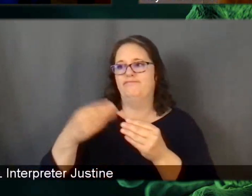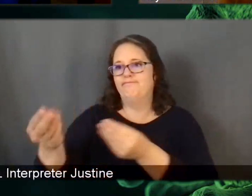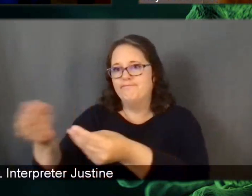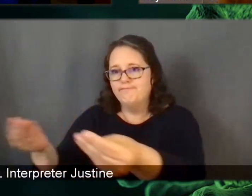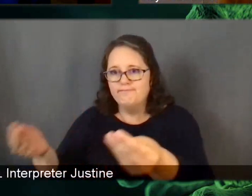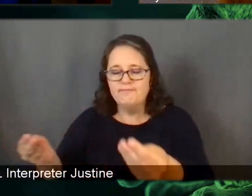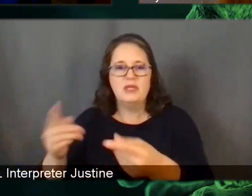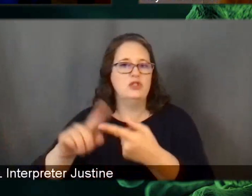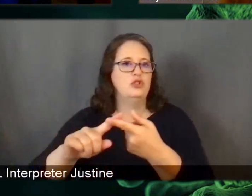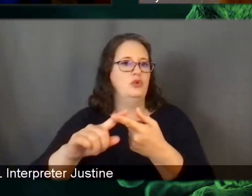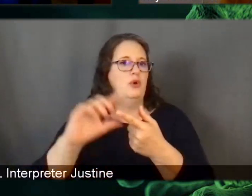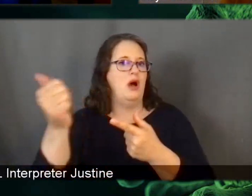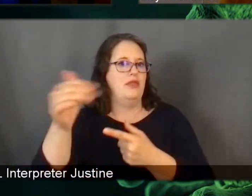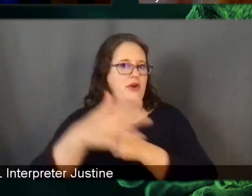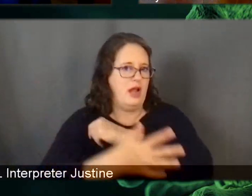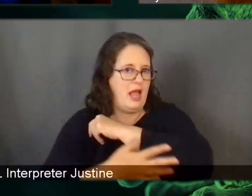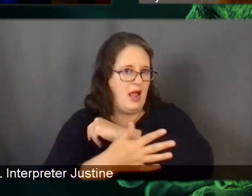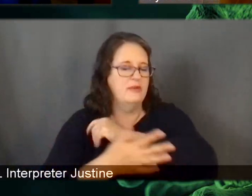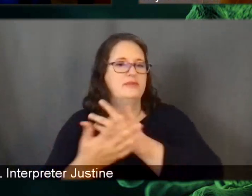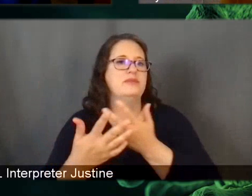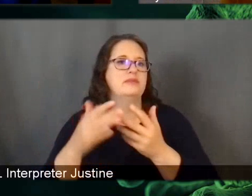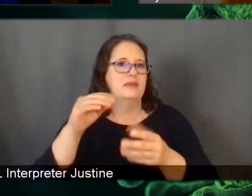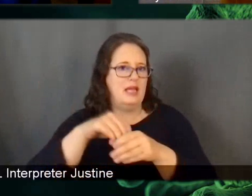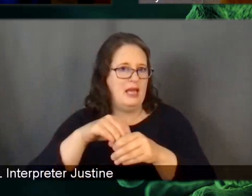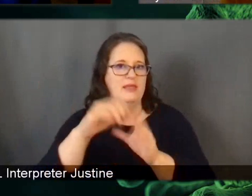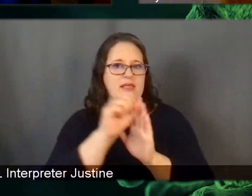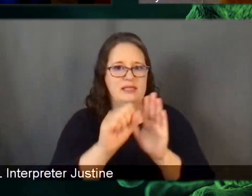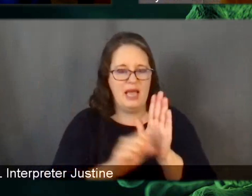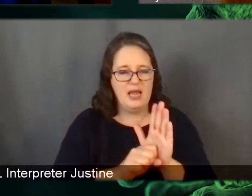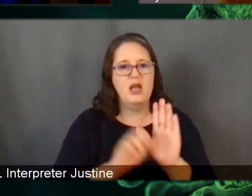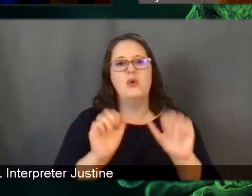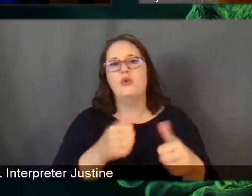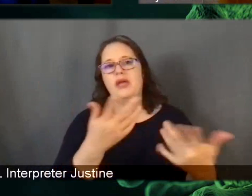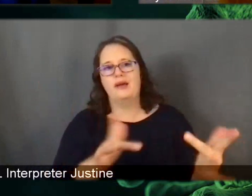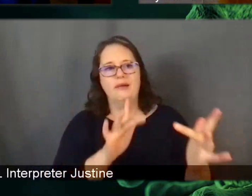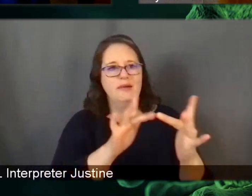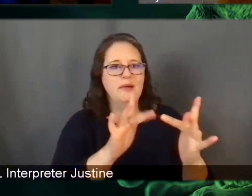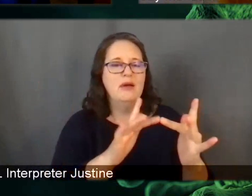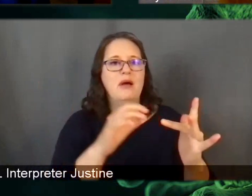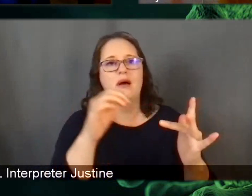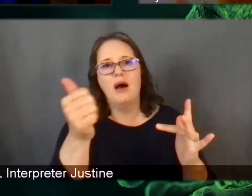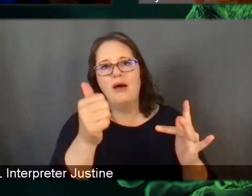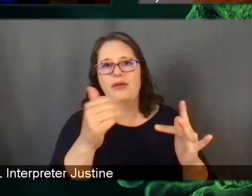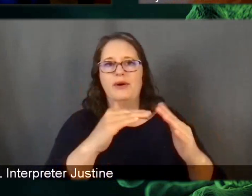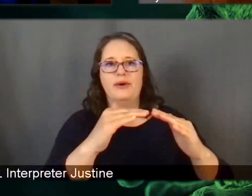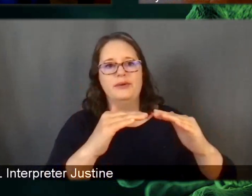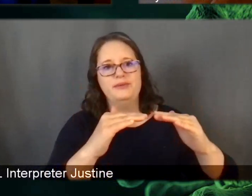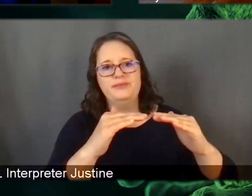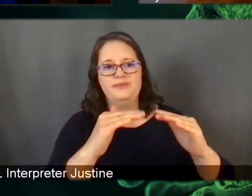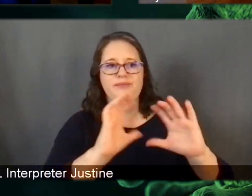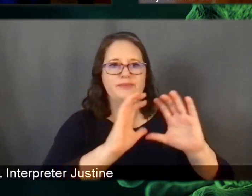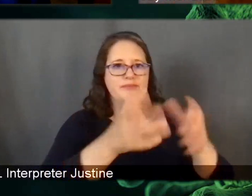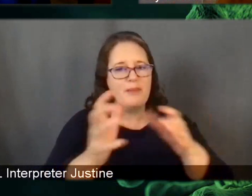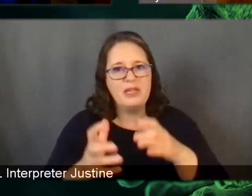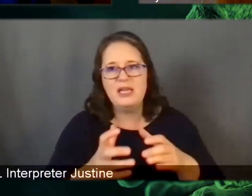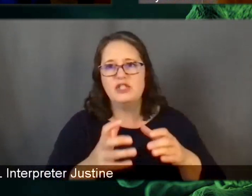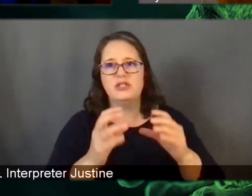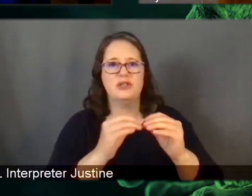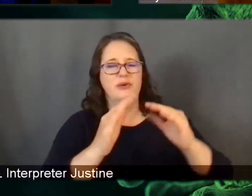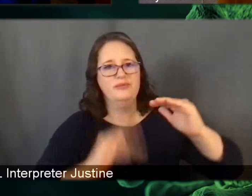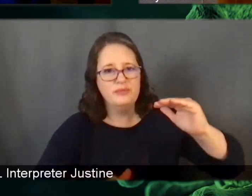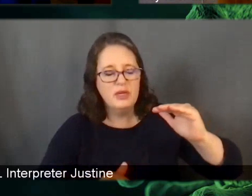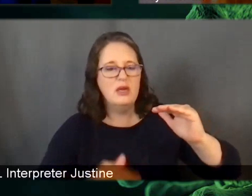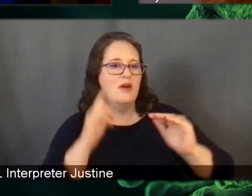and it would allow us to reach, uh, many more underserved populations, including tens of thousands of indigenous, um, people,